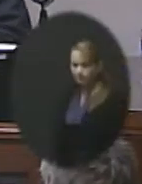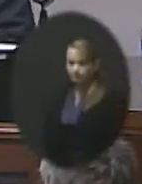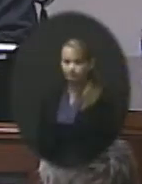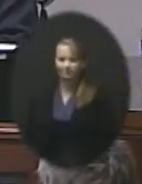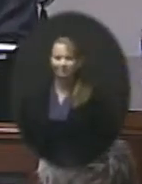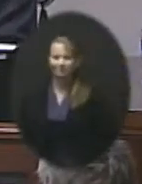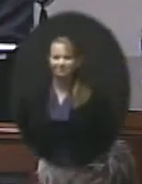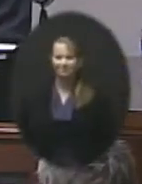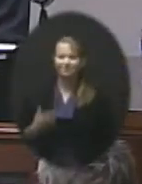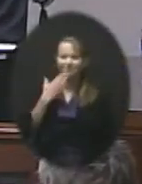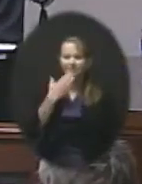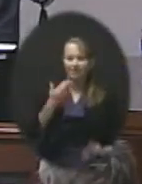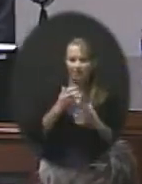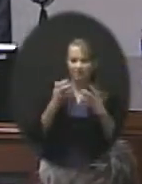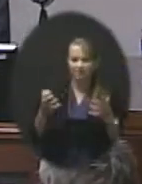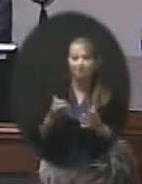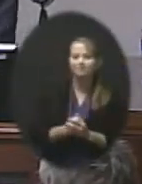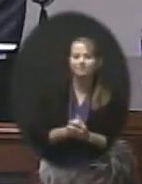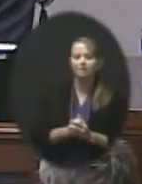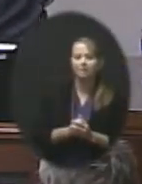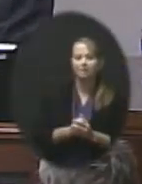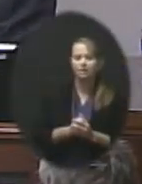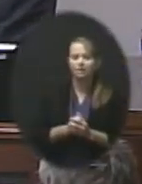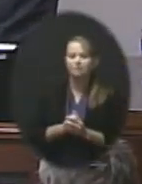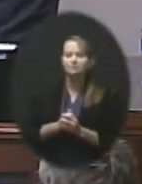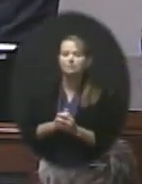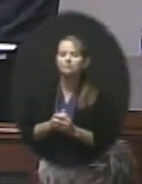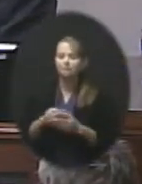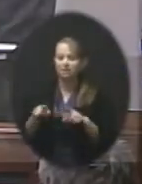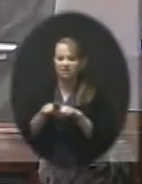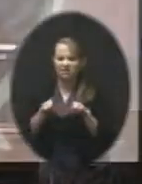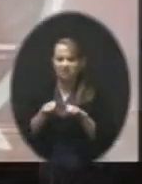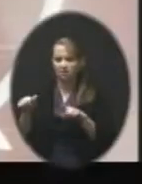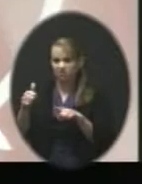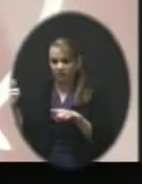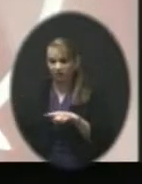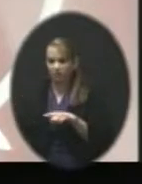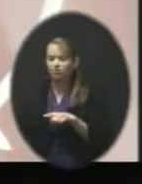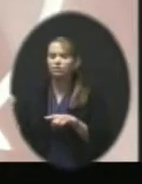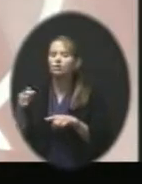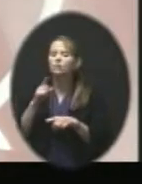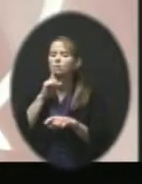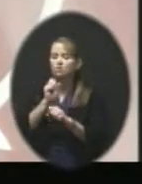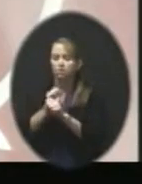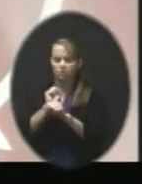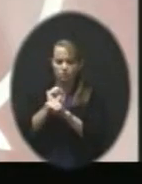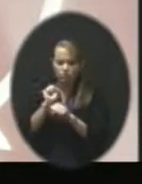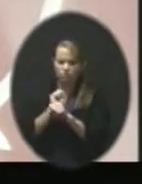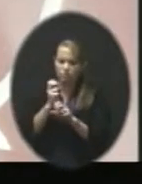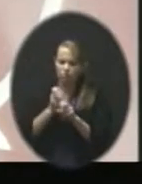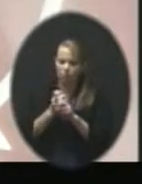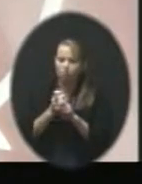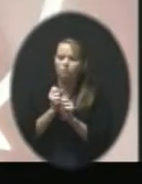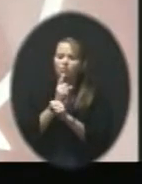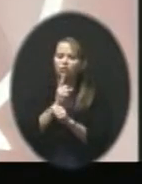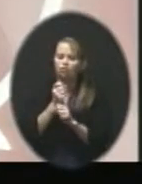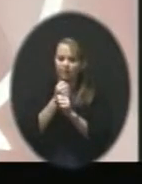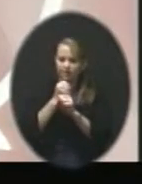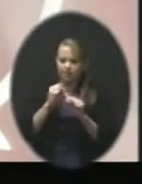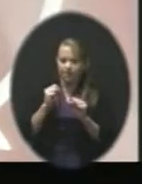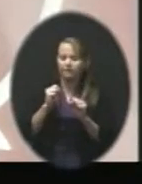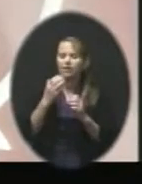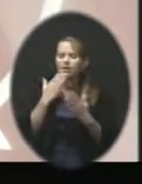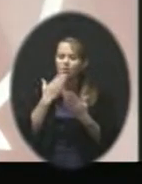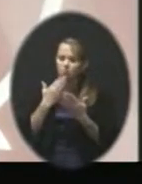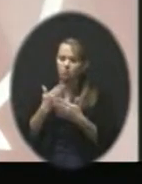Jim very much. Just like everyone else, we work diligently to ensure safety, well-being of our students and our staff while we're pursuing the